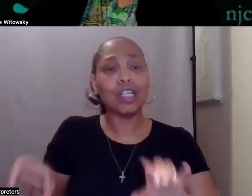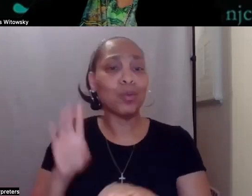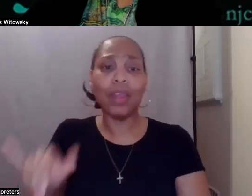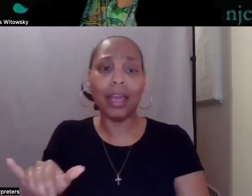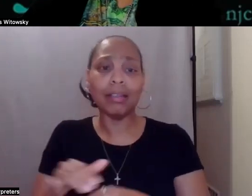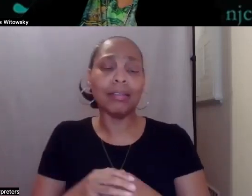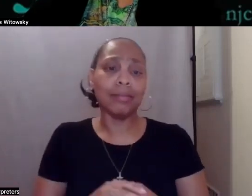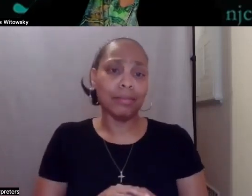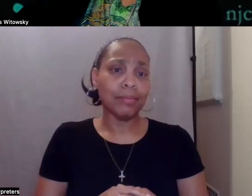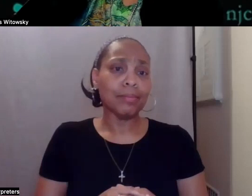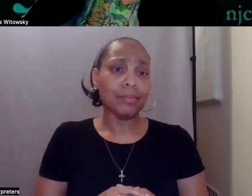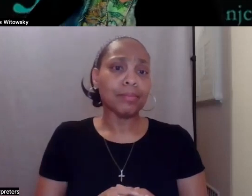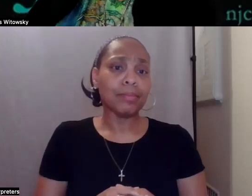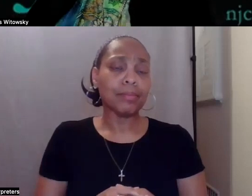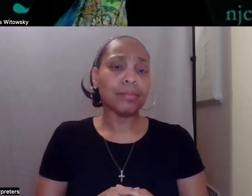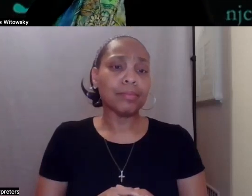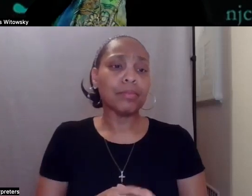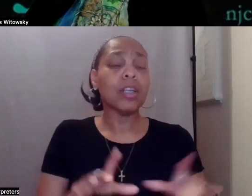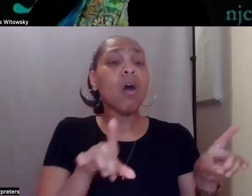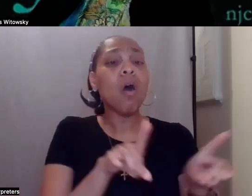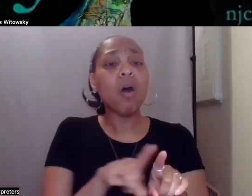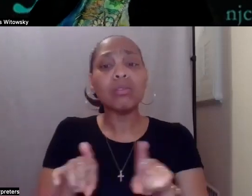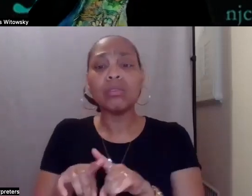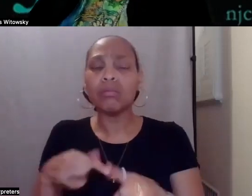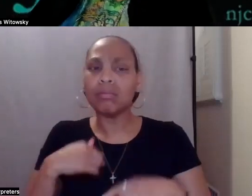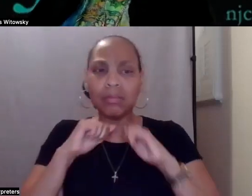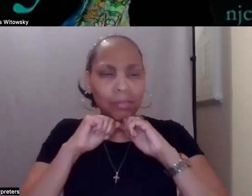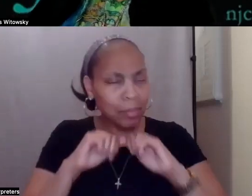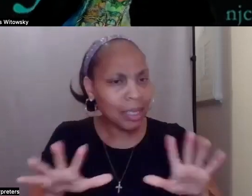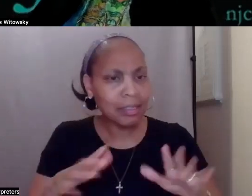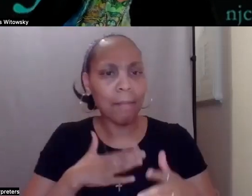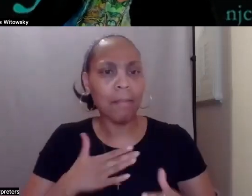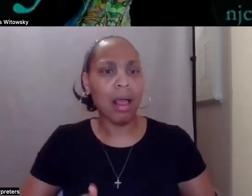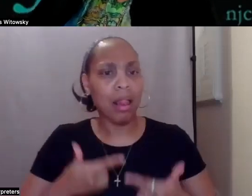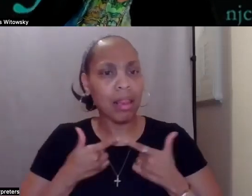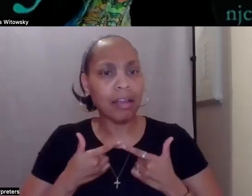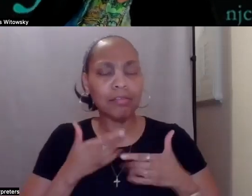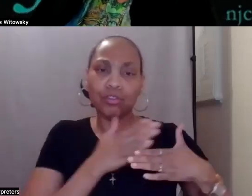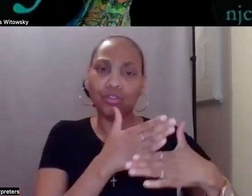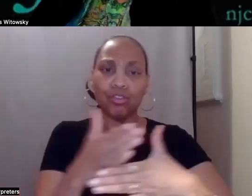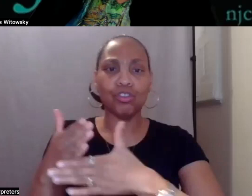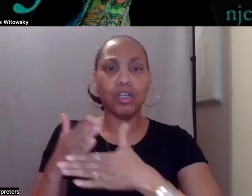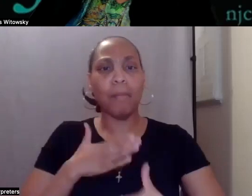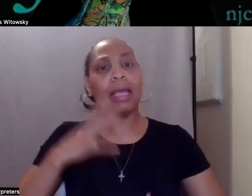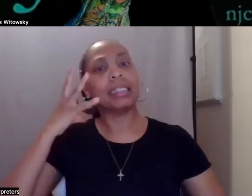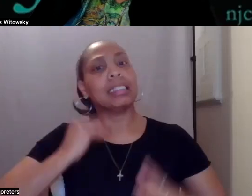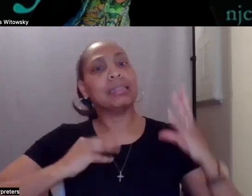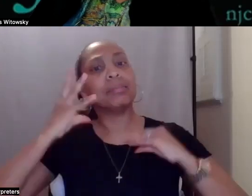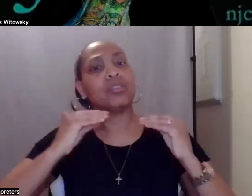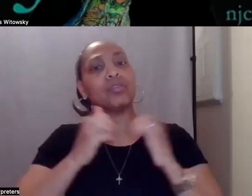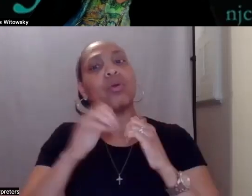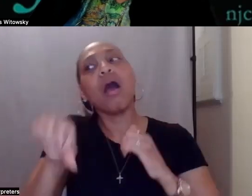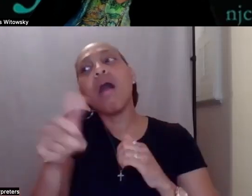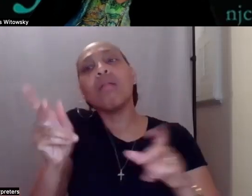I've been very blessed in my life to be able to share my experience with others through helping